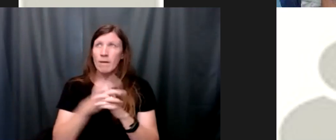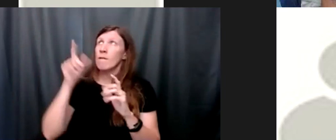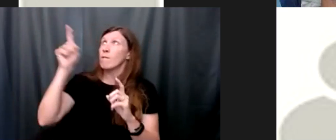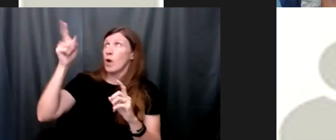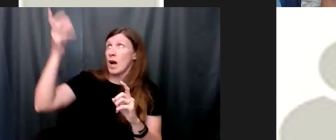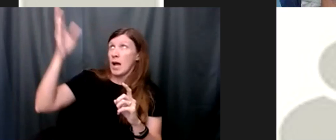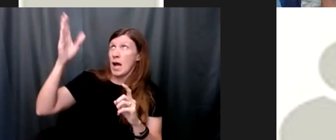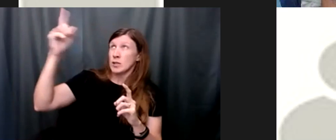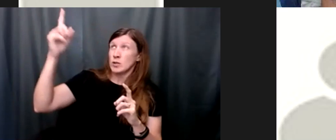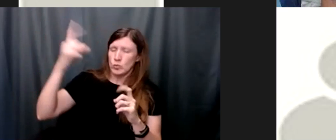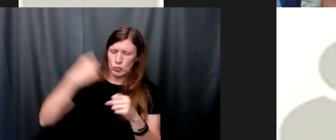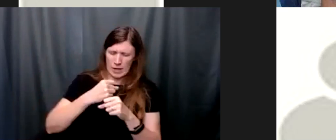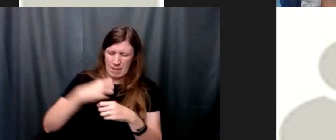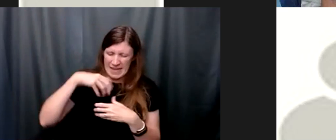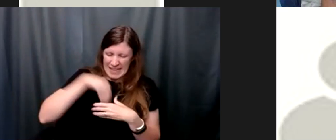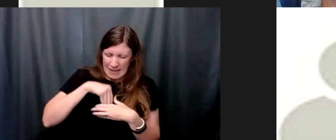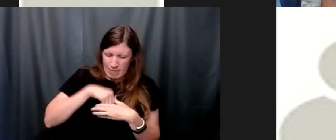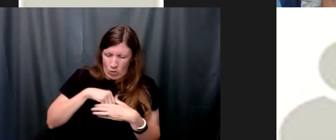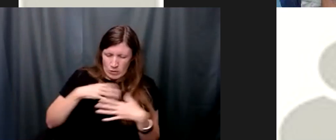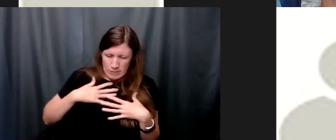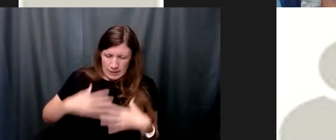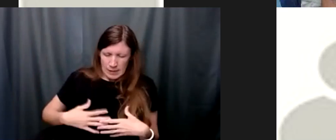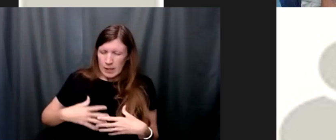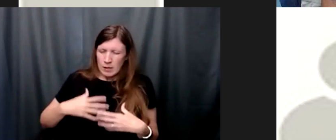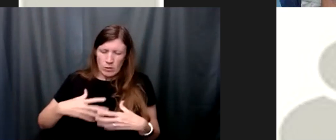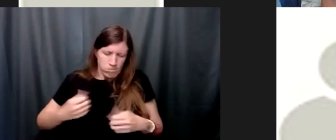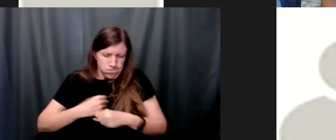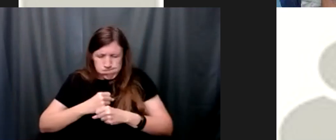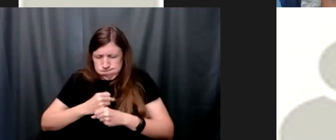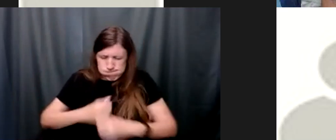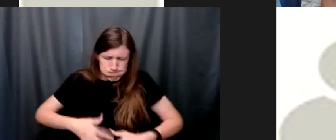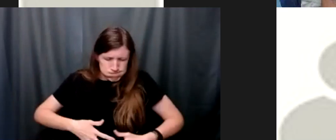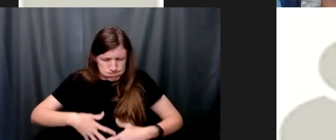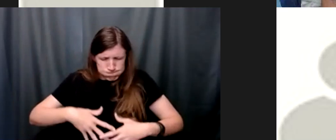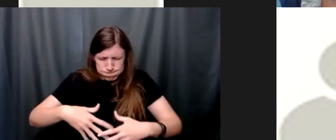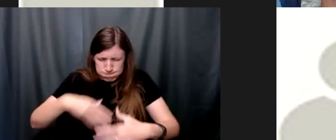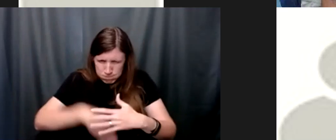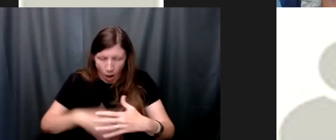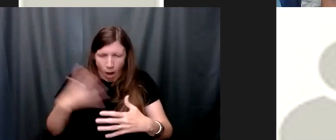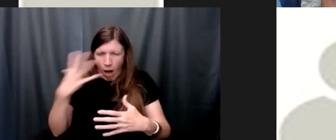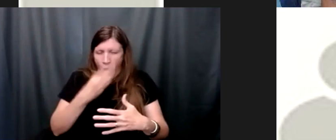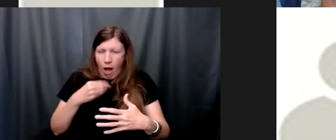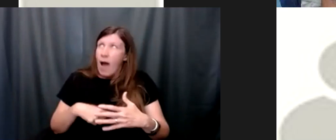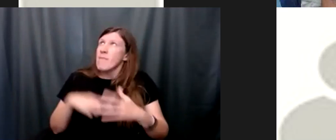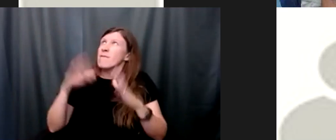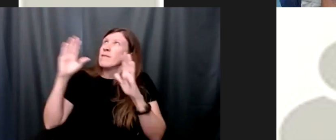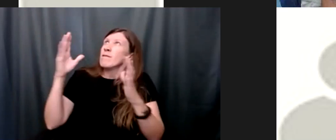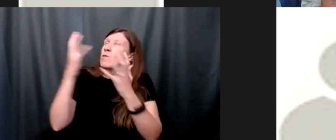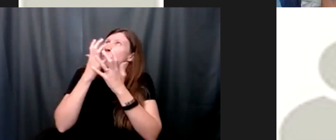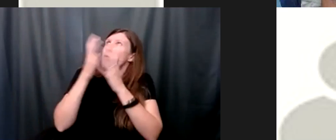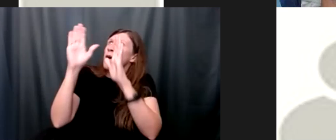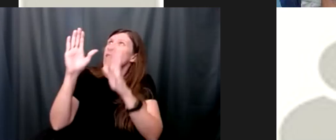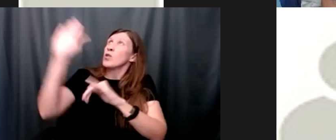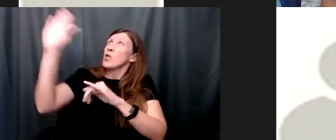created my inmost being you knit me together in my mother's womb i praise you because i am fearfully and wonderfully made your works are